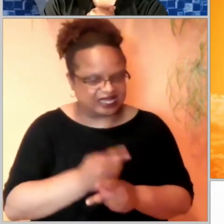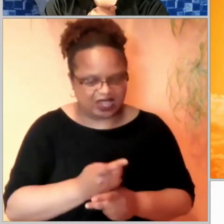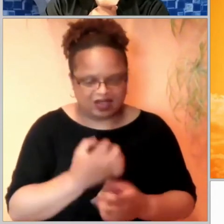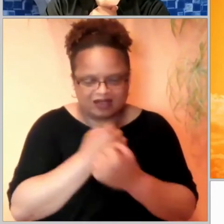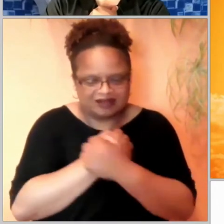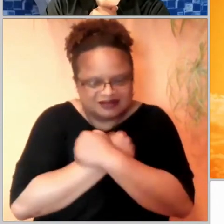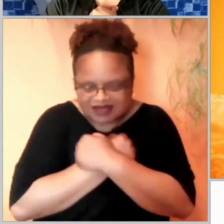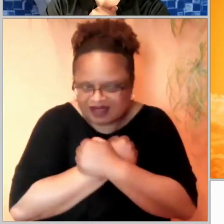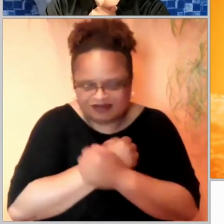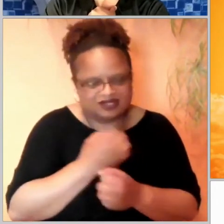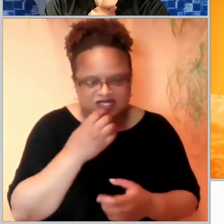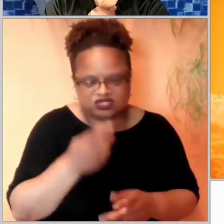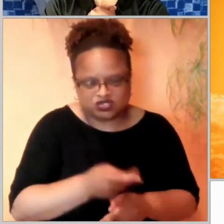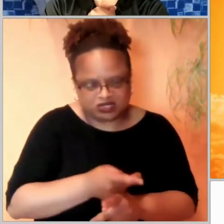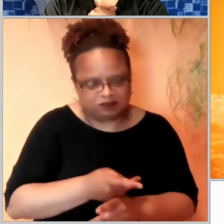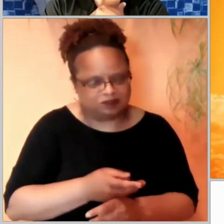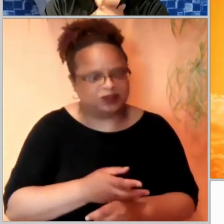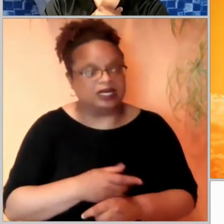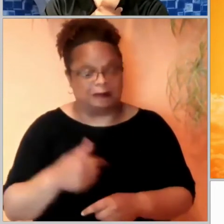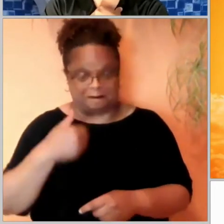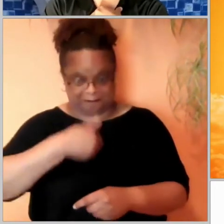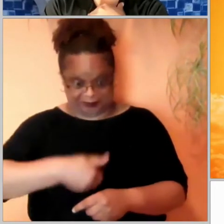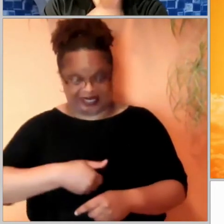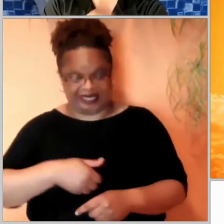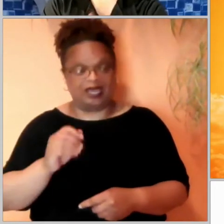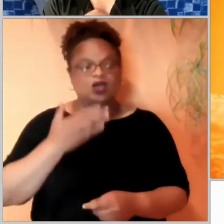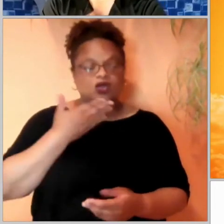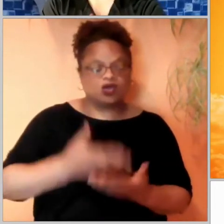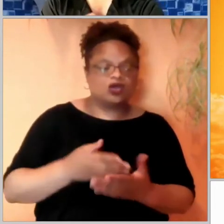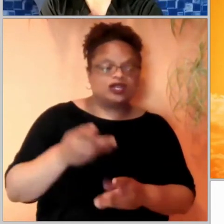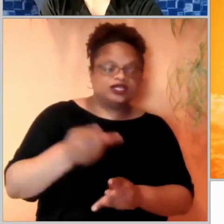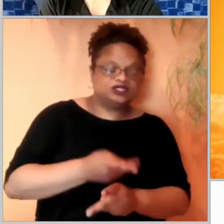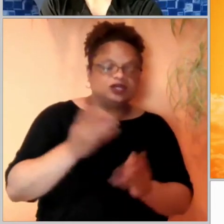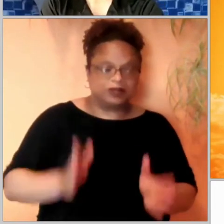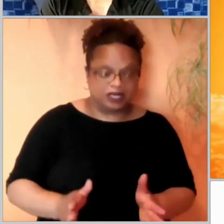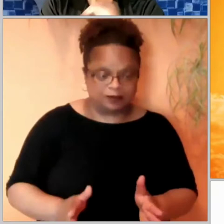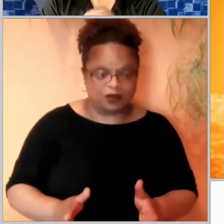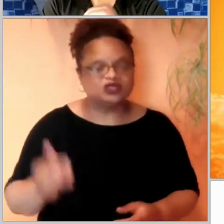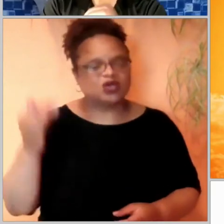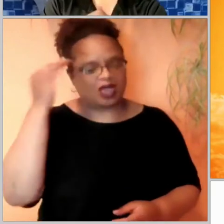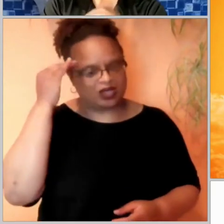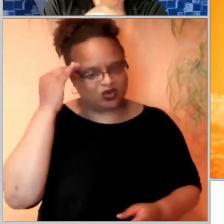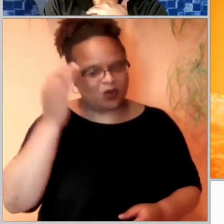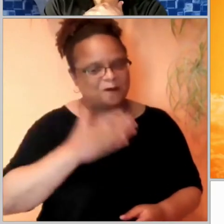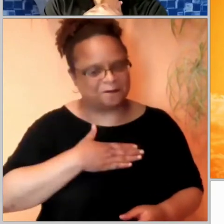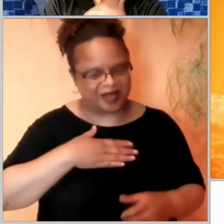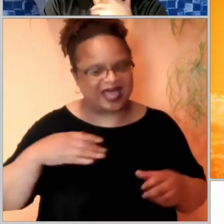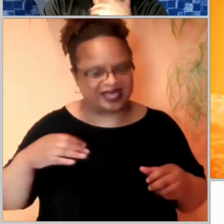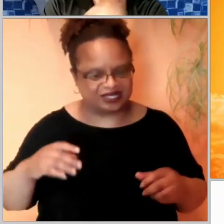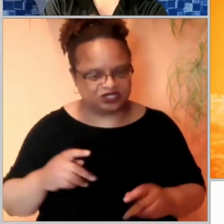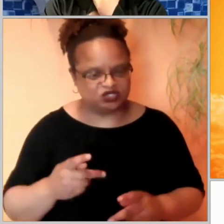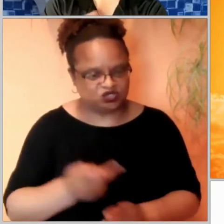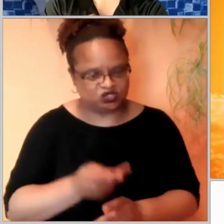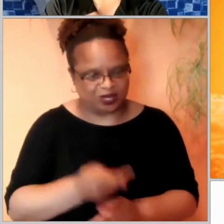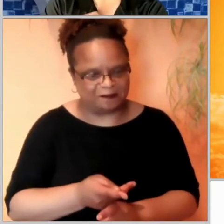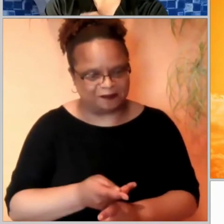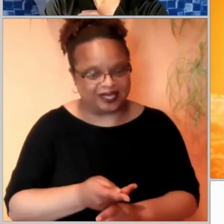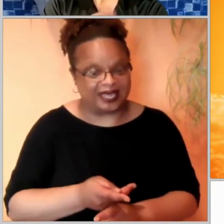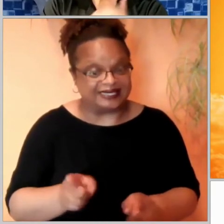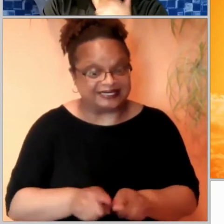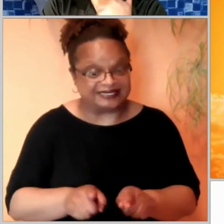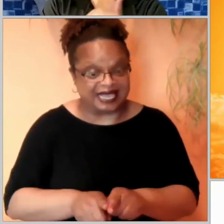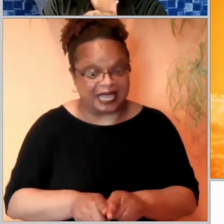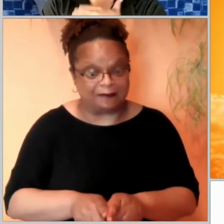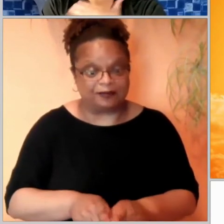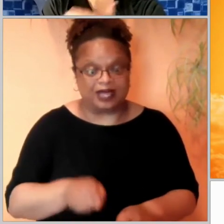I am the good shepherd. I know my sheep as the father knows me. My sheep know me as I know the father.